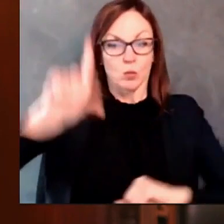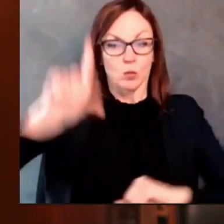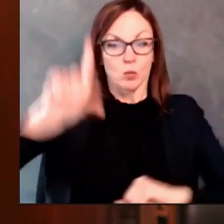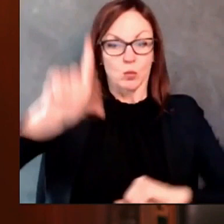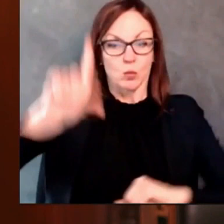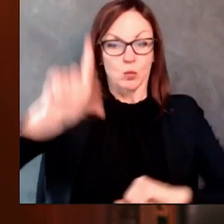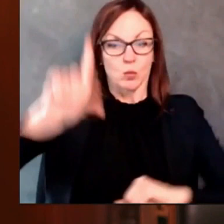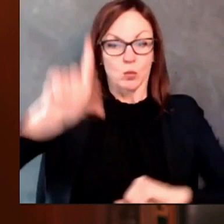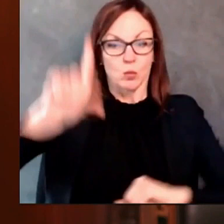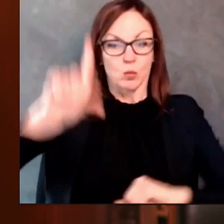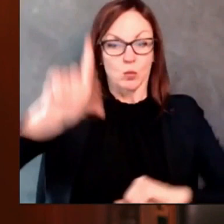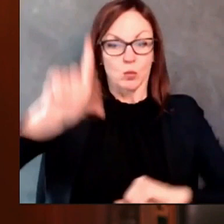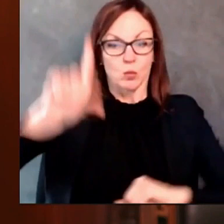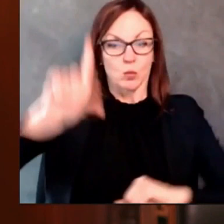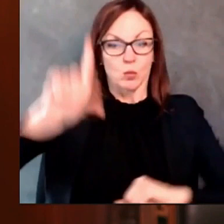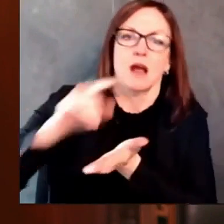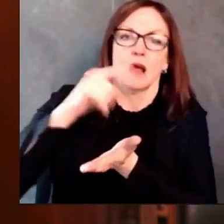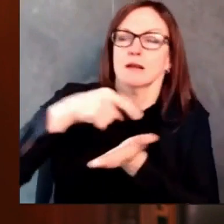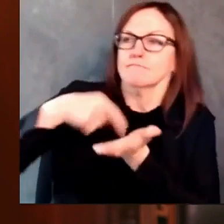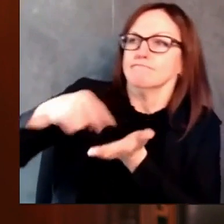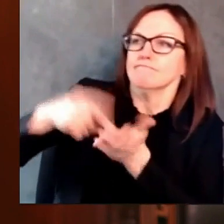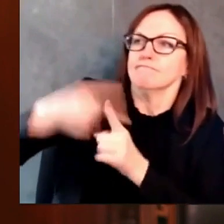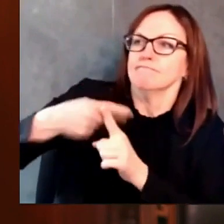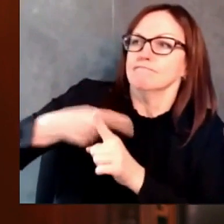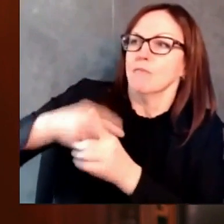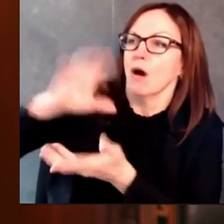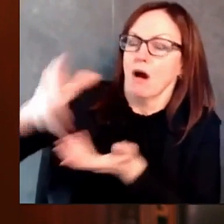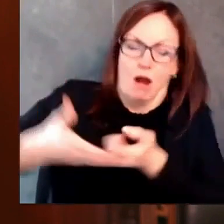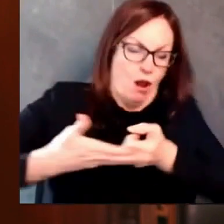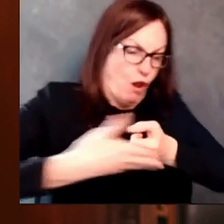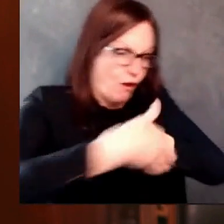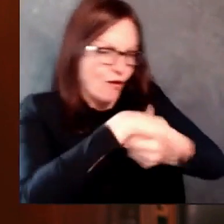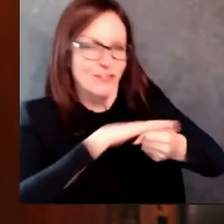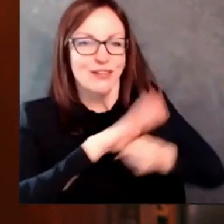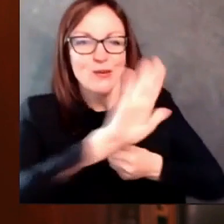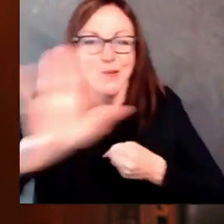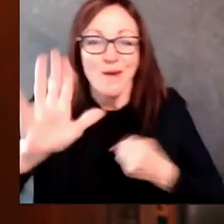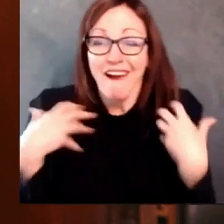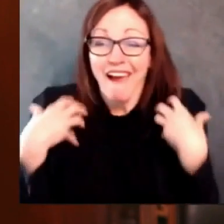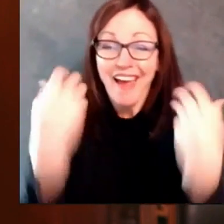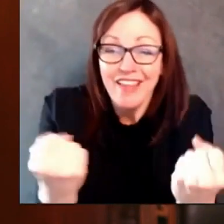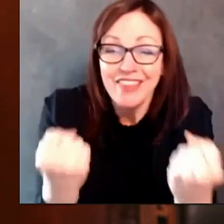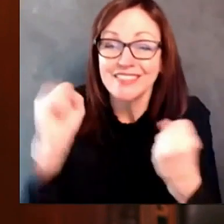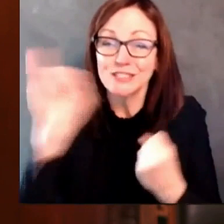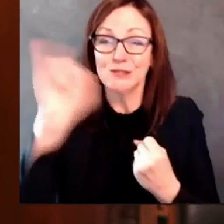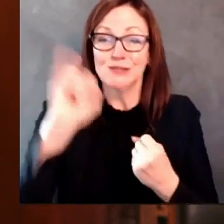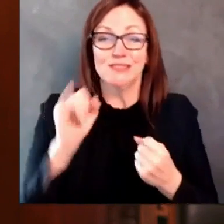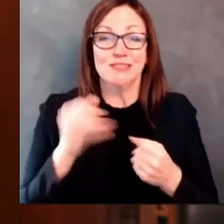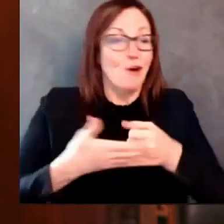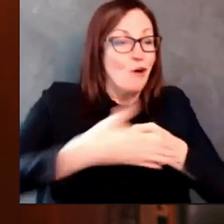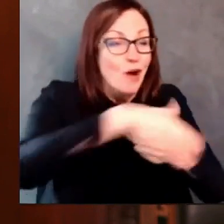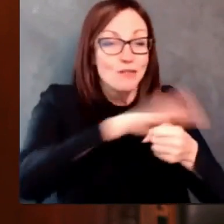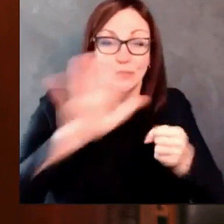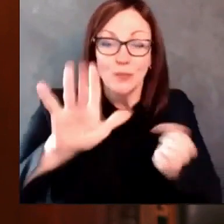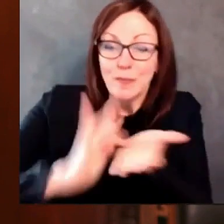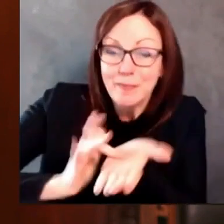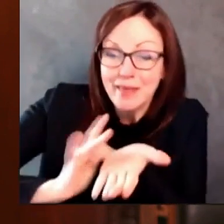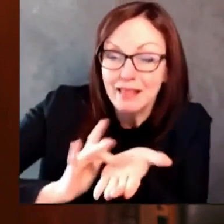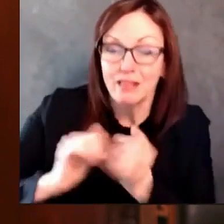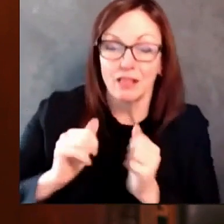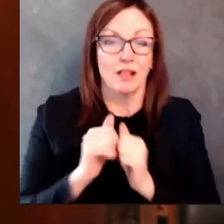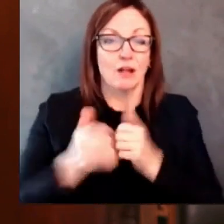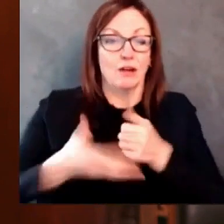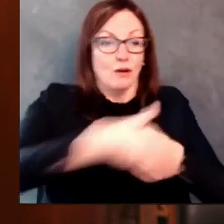211 or by visiting wiscovered.com. Adding